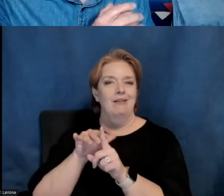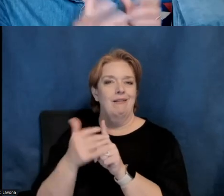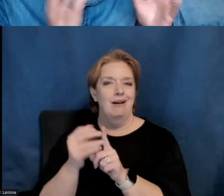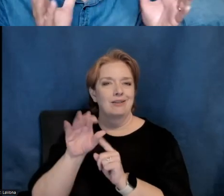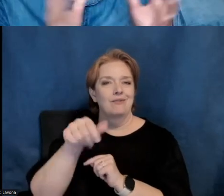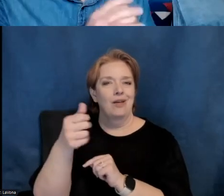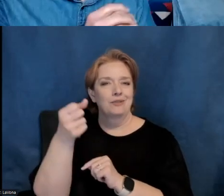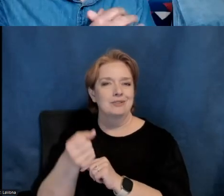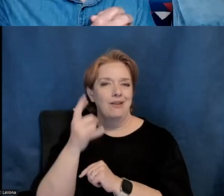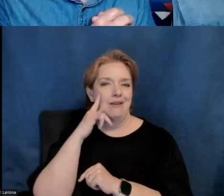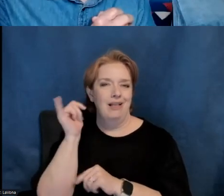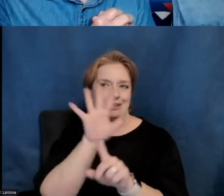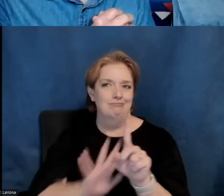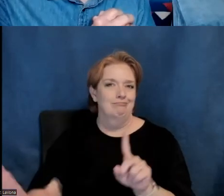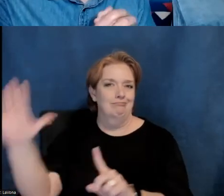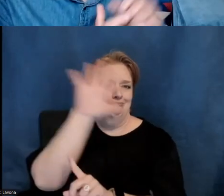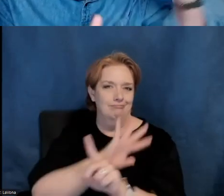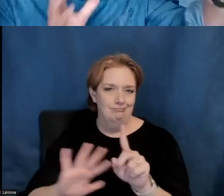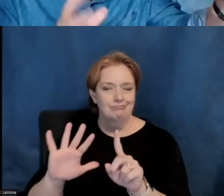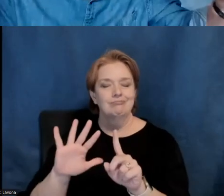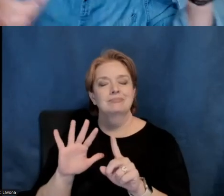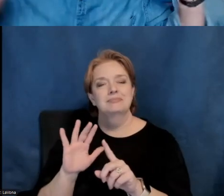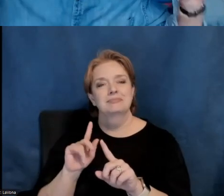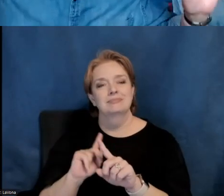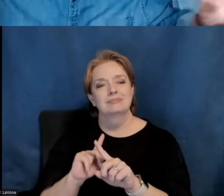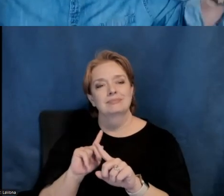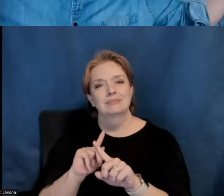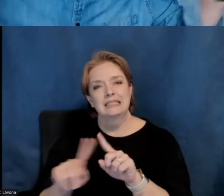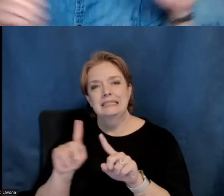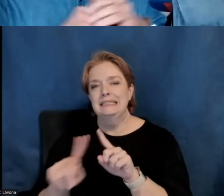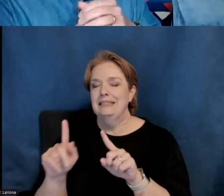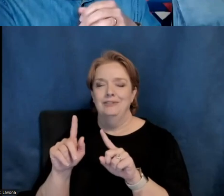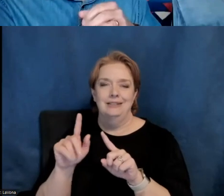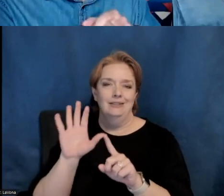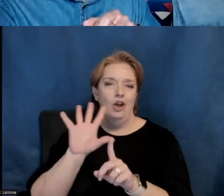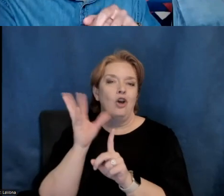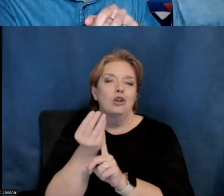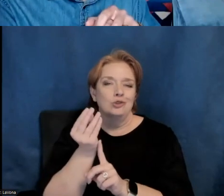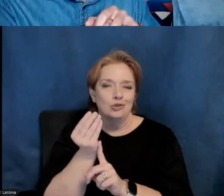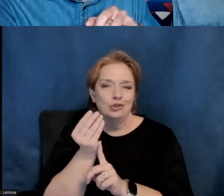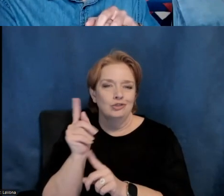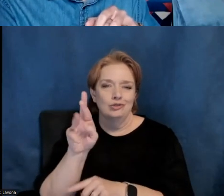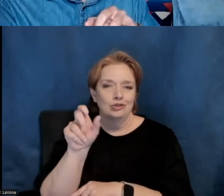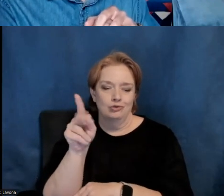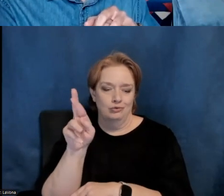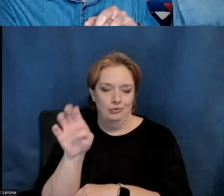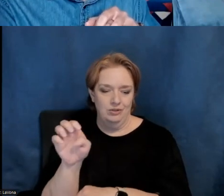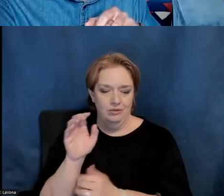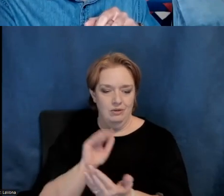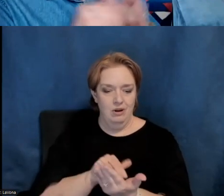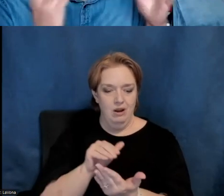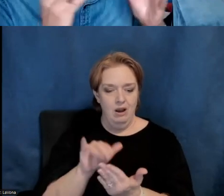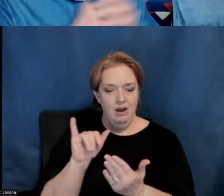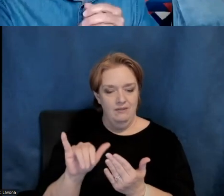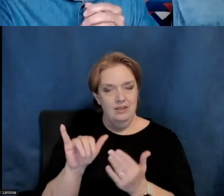California, you know, cultural treasures of one sort and another, the Gamble house, the Huntington, the, uh, the mission. And often museums reflect a kind of,